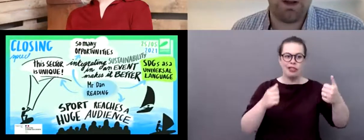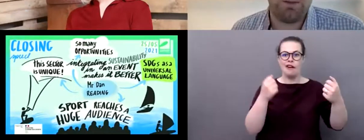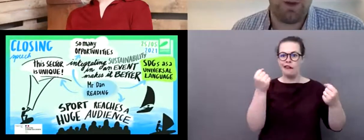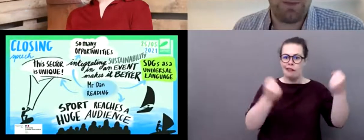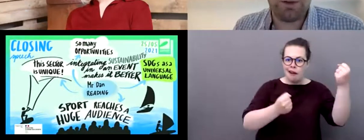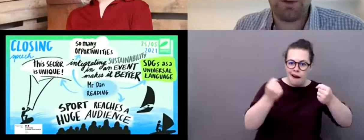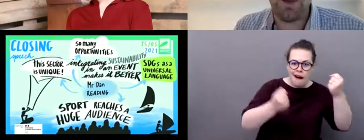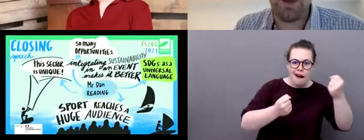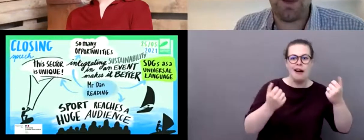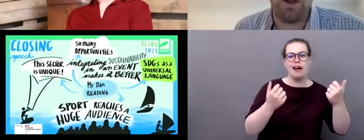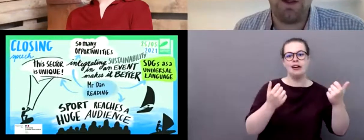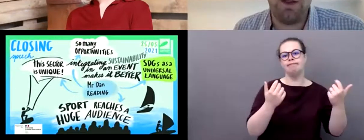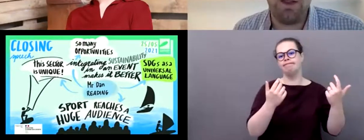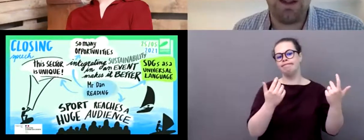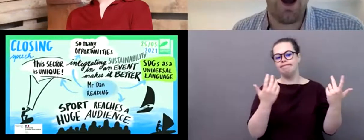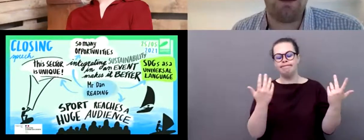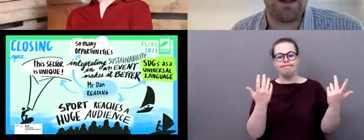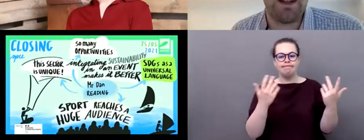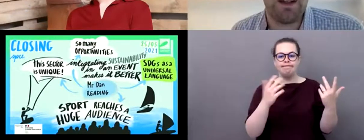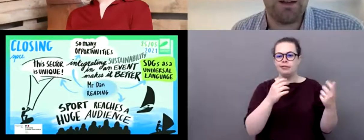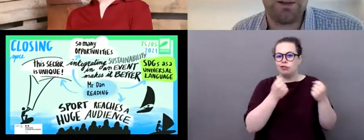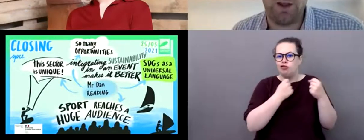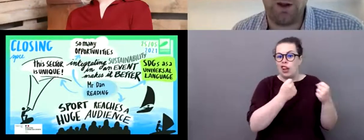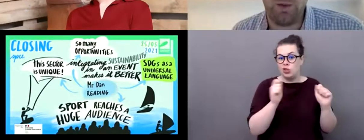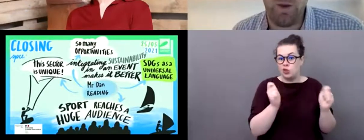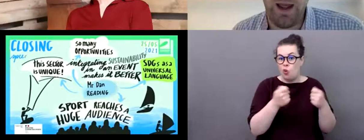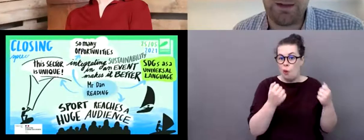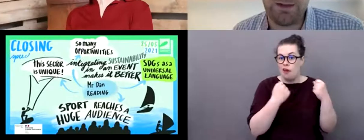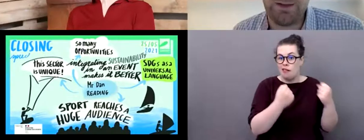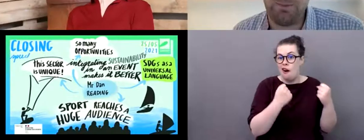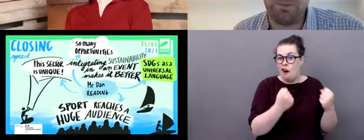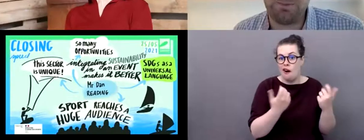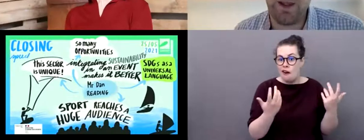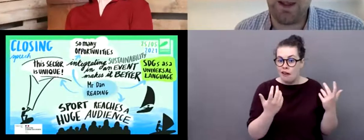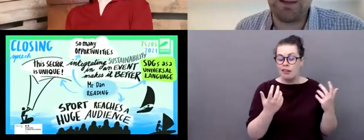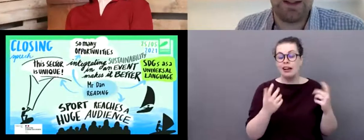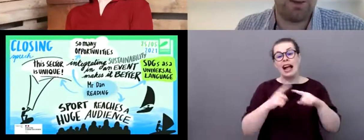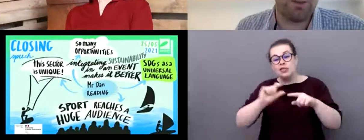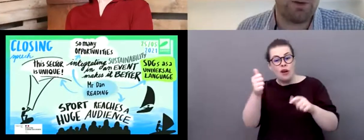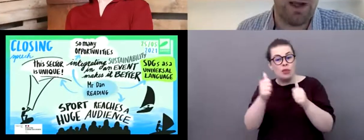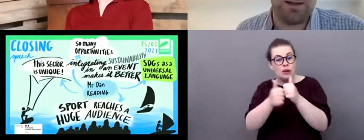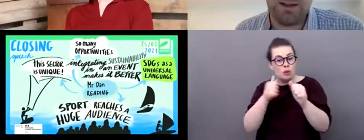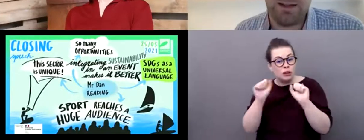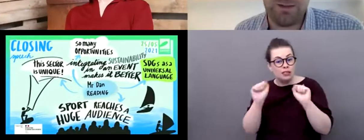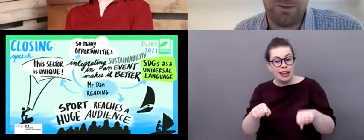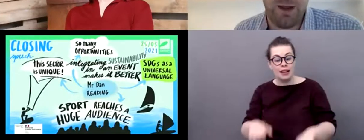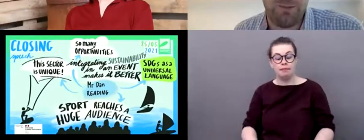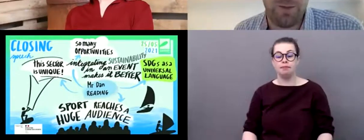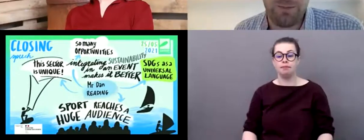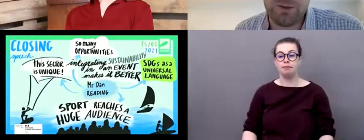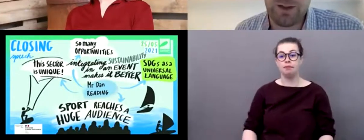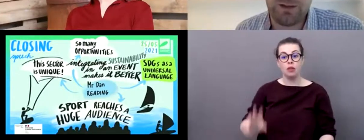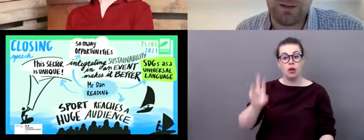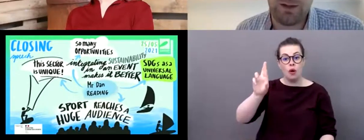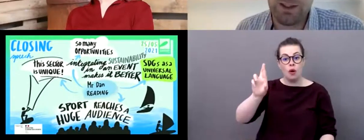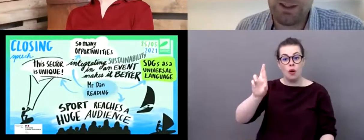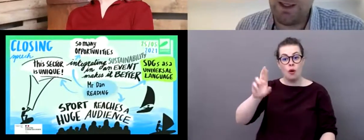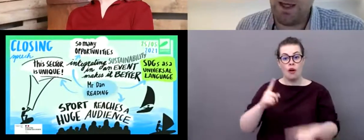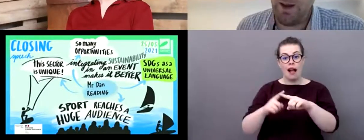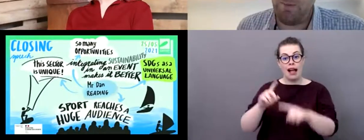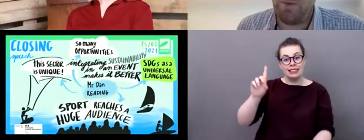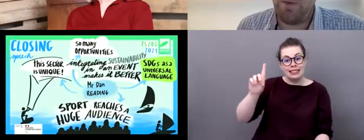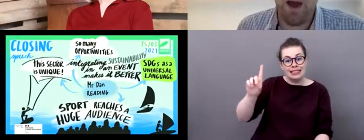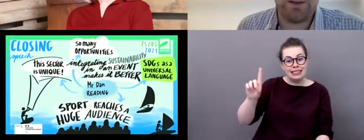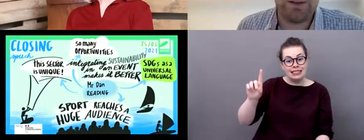looking at, I mentioned about the, the R and D. So where some, uh, teams or entities have big budgets. And, um,